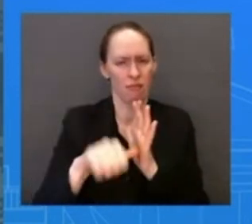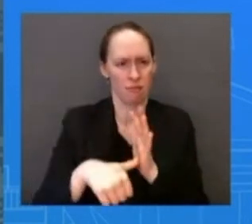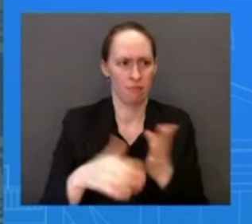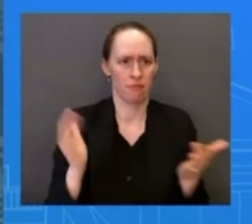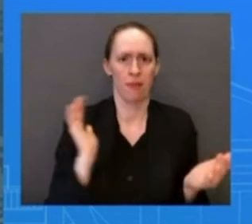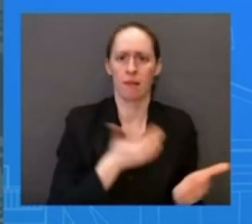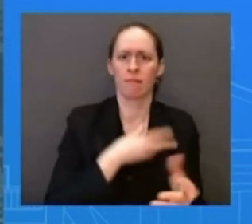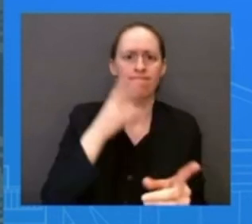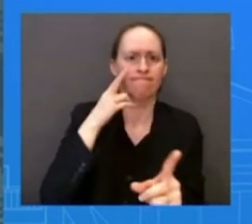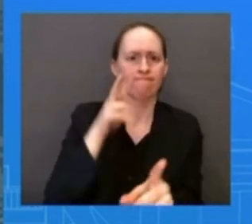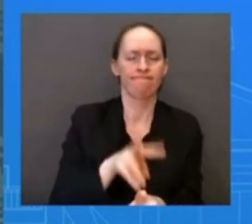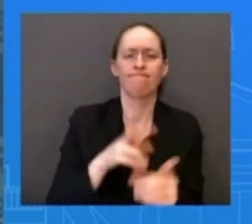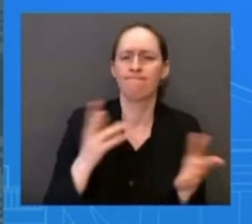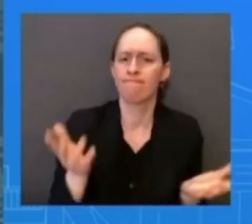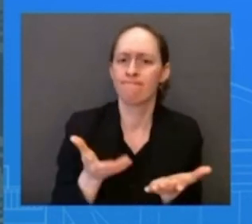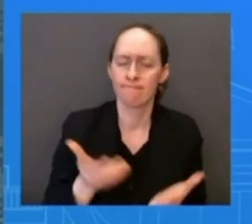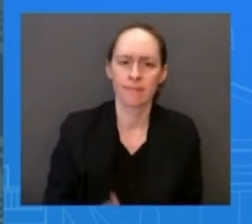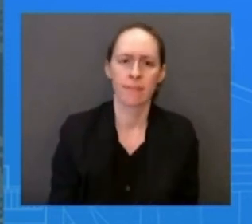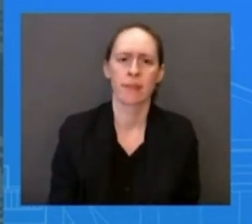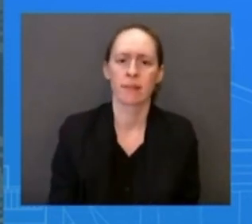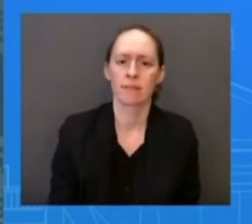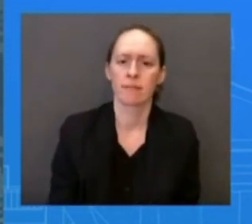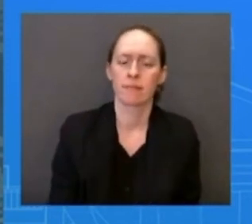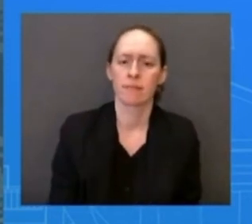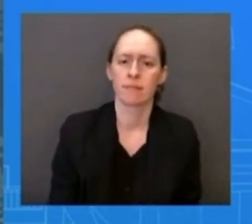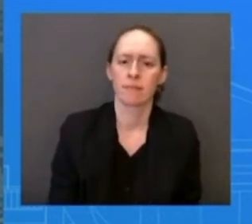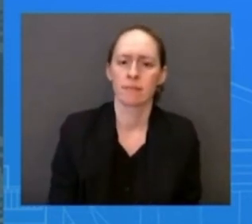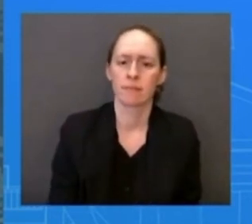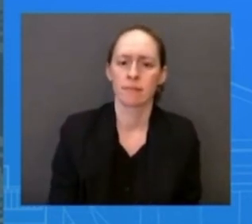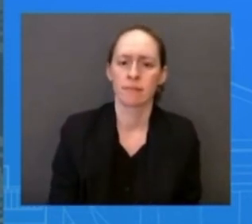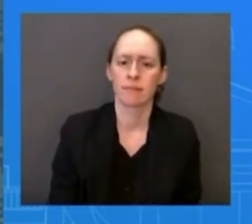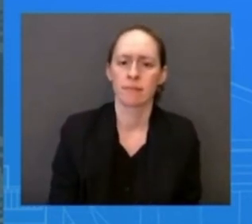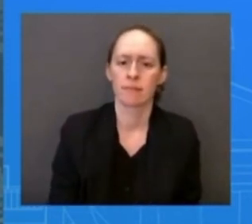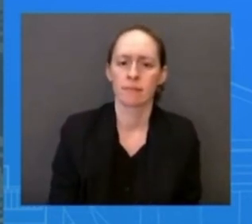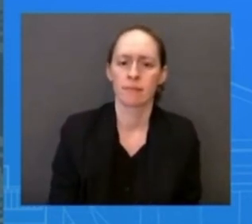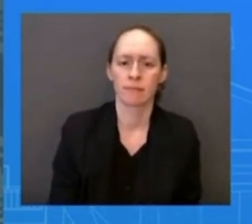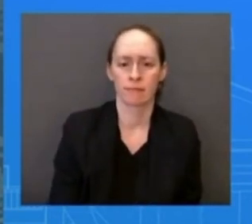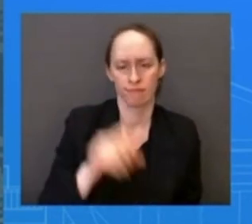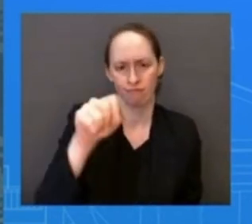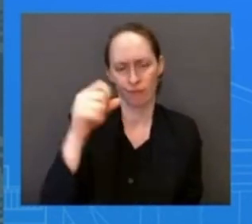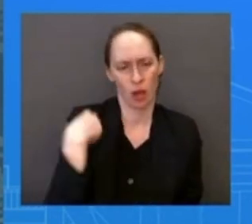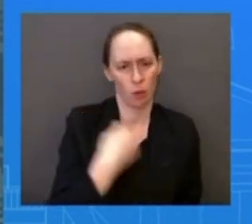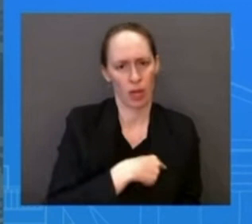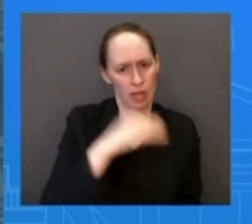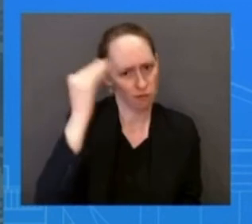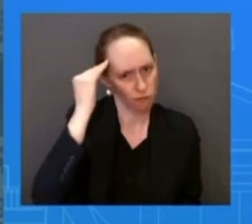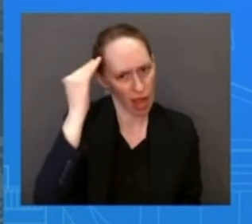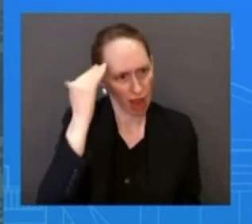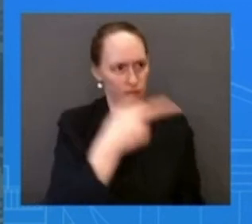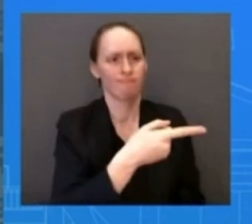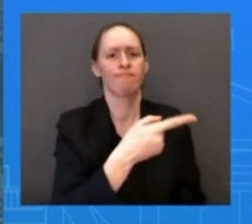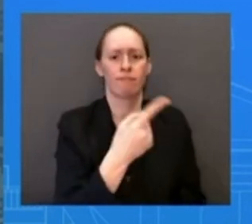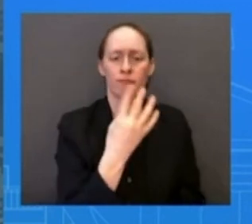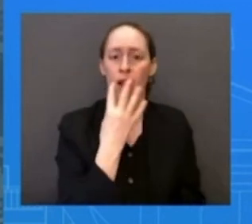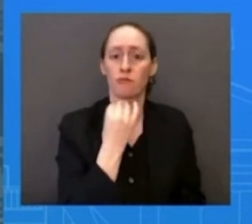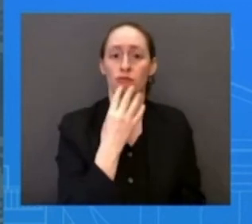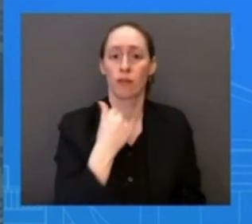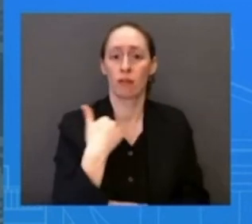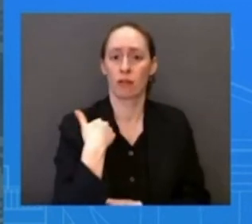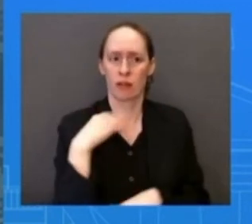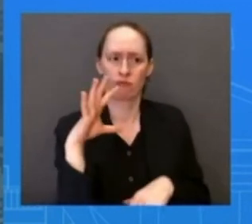tracking the Israeli raid in Nablus very closely and mourn the loss of civilian lives. We hope for the speedy recovery